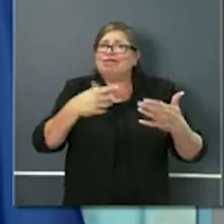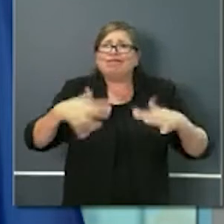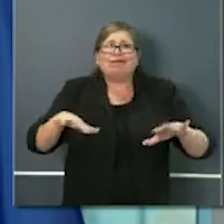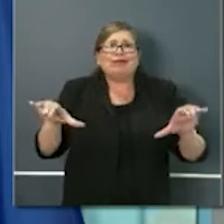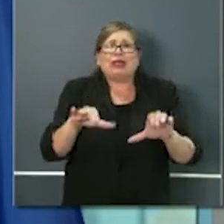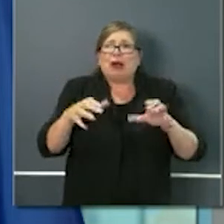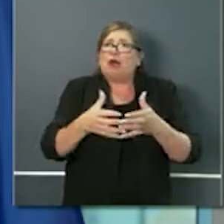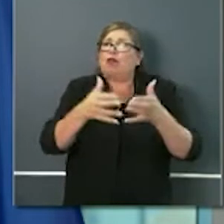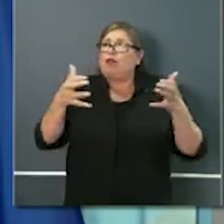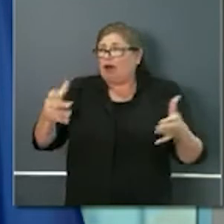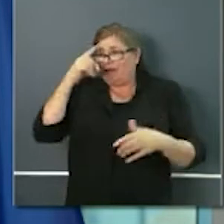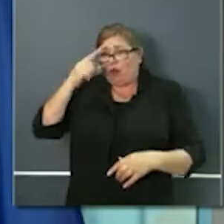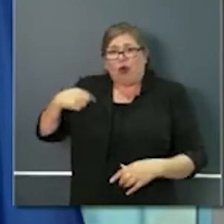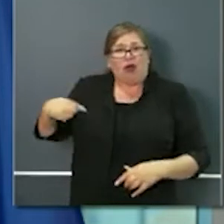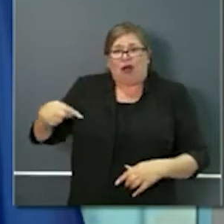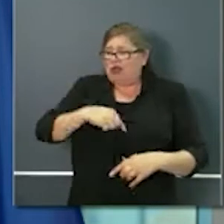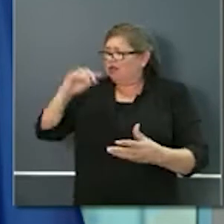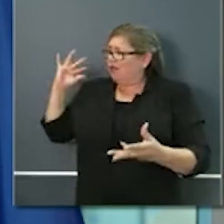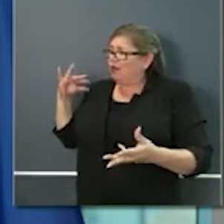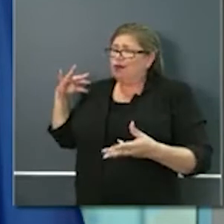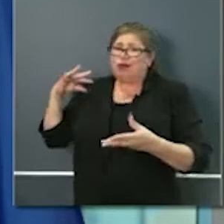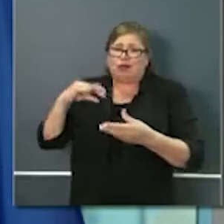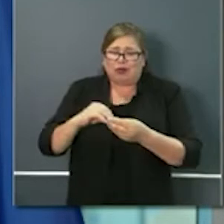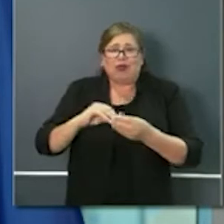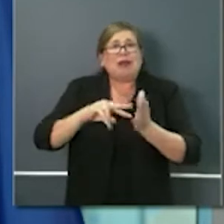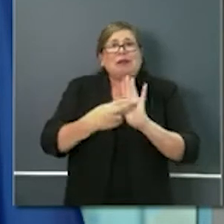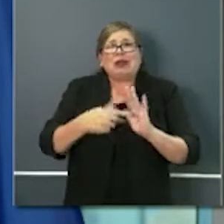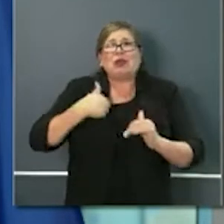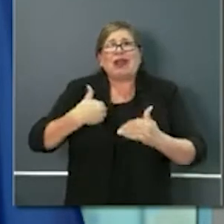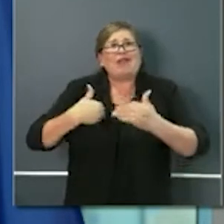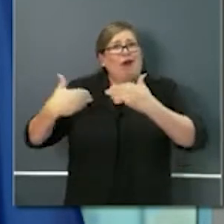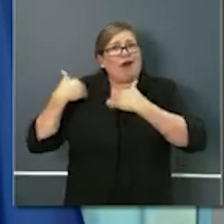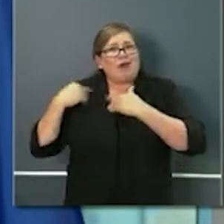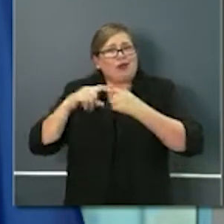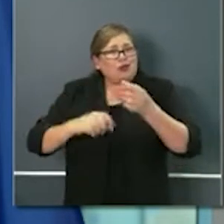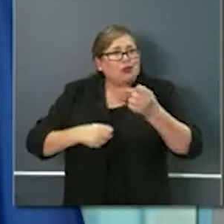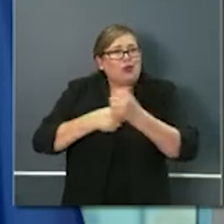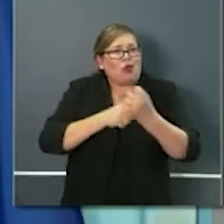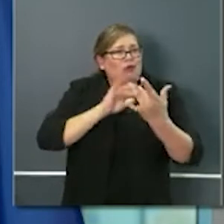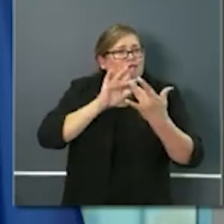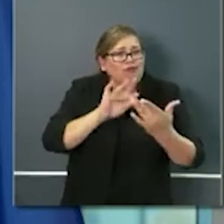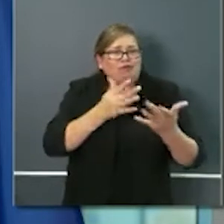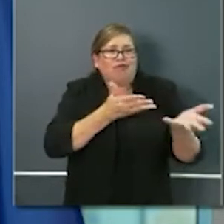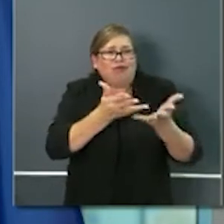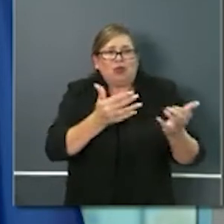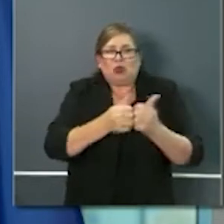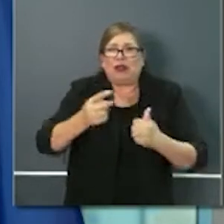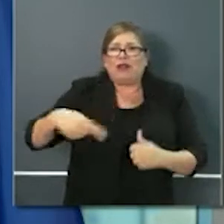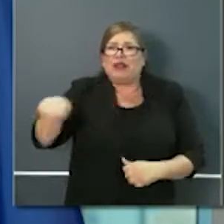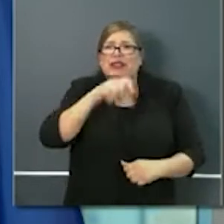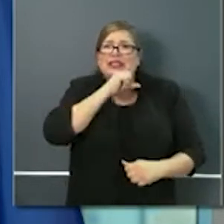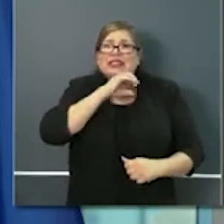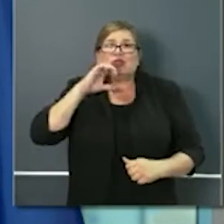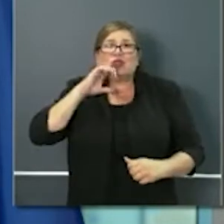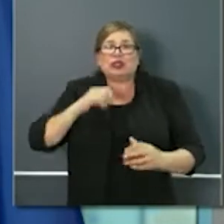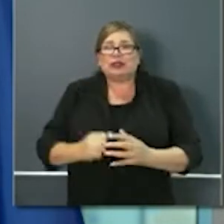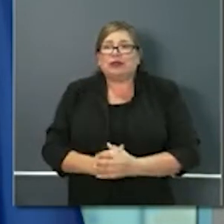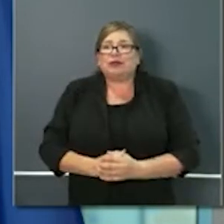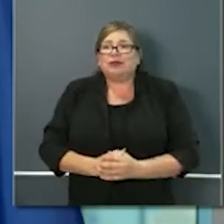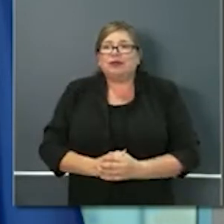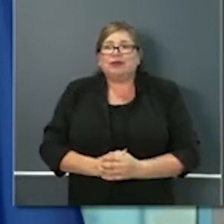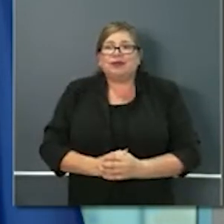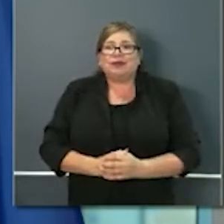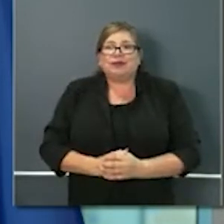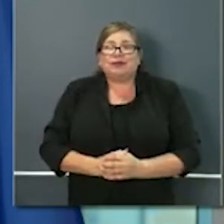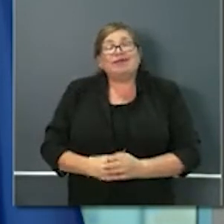so much for all of us we have a unique obligation to do more for them but in that spirit to be able to do more we need not